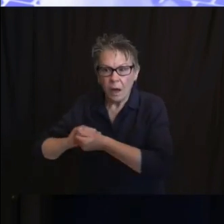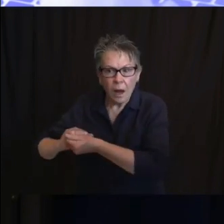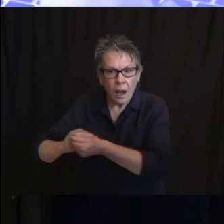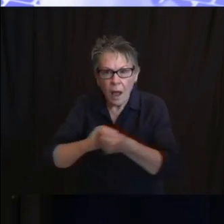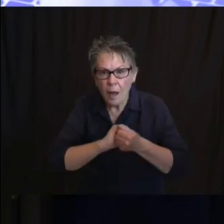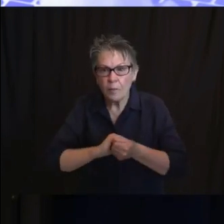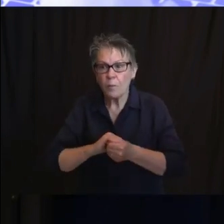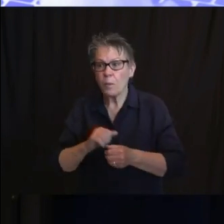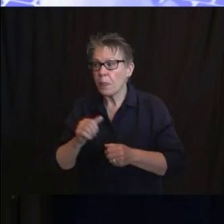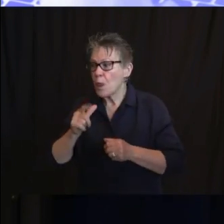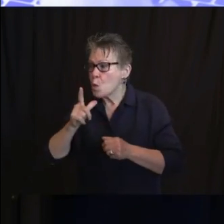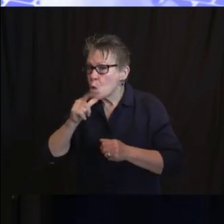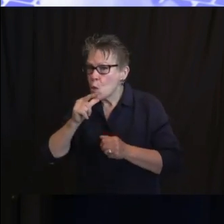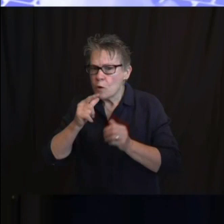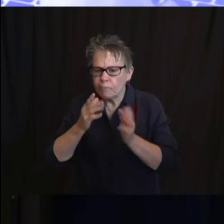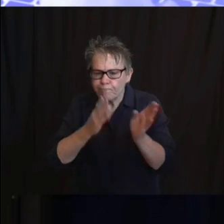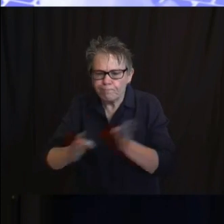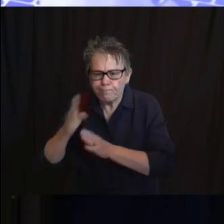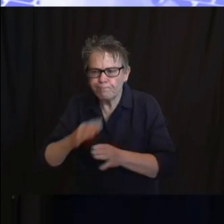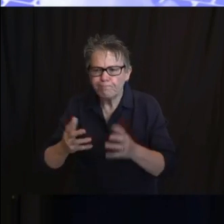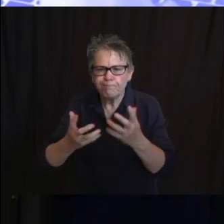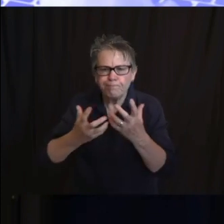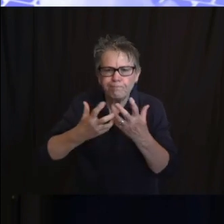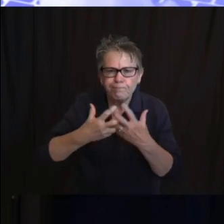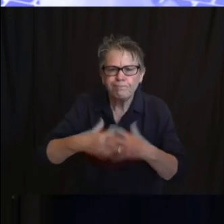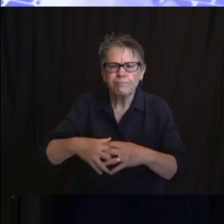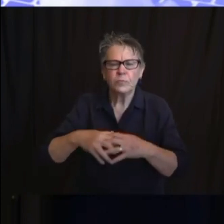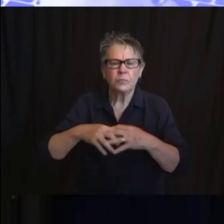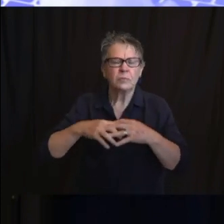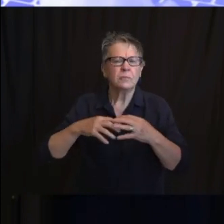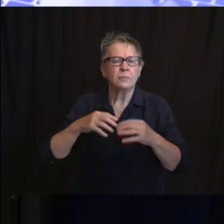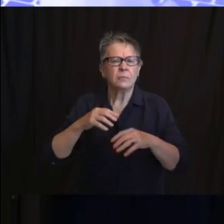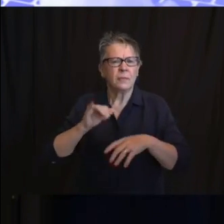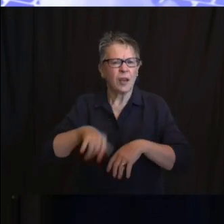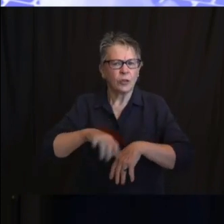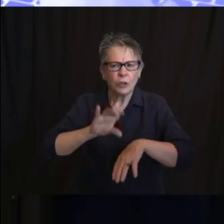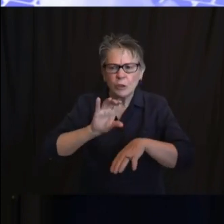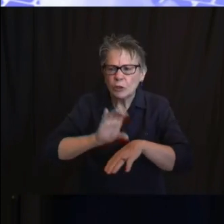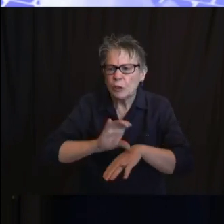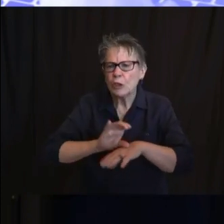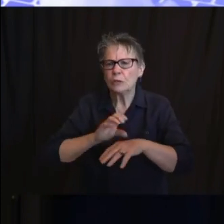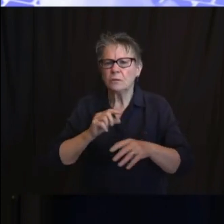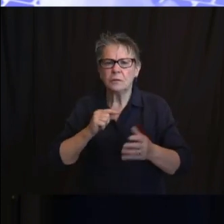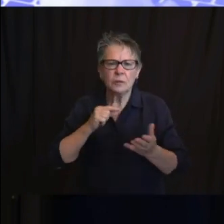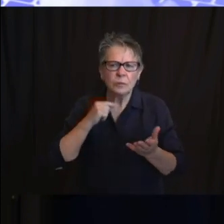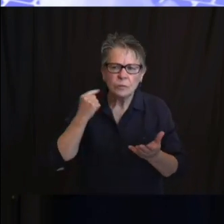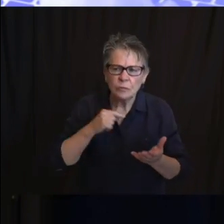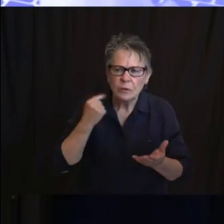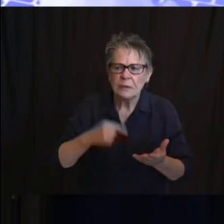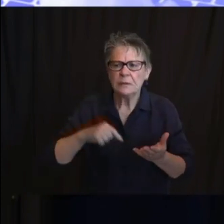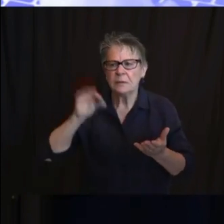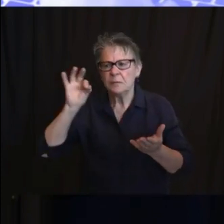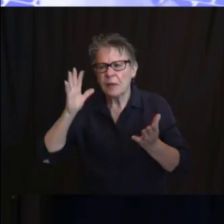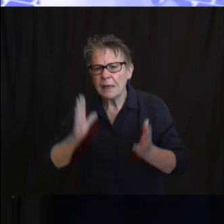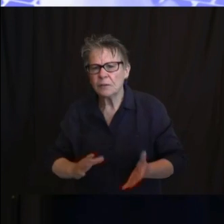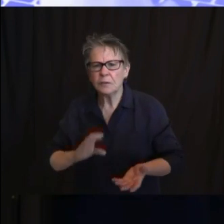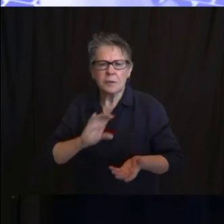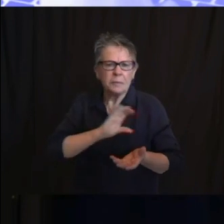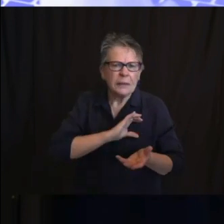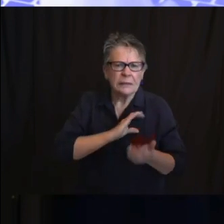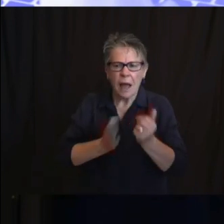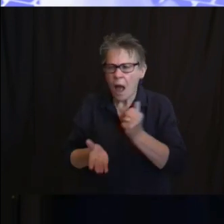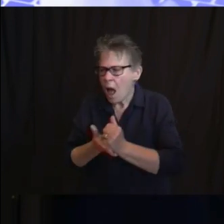between clergy throughout the state, between law enforcement, the governor pointed out the collaboration of Chief